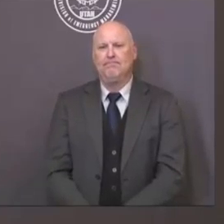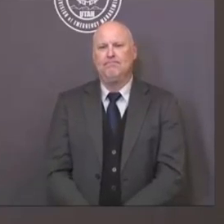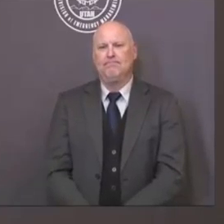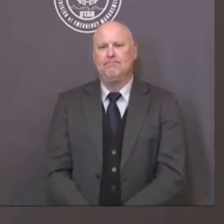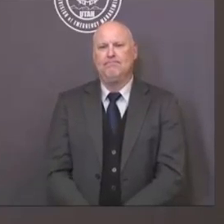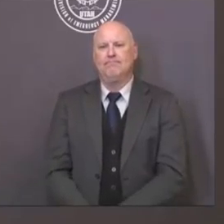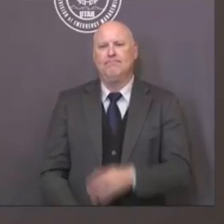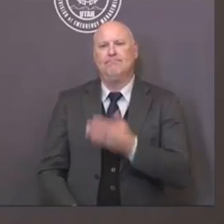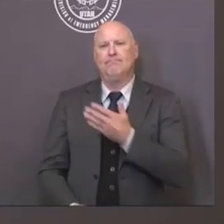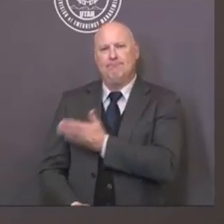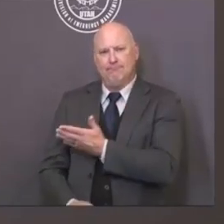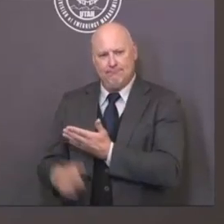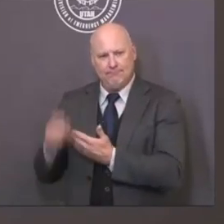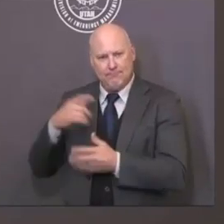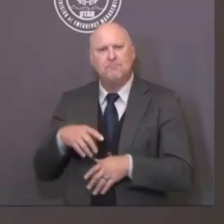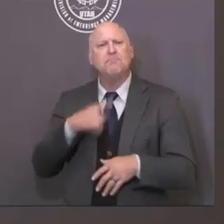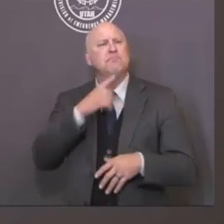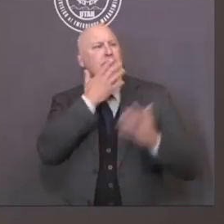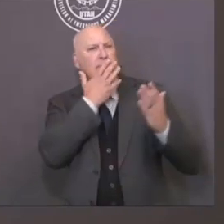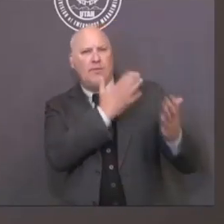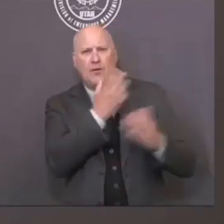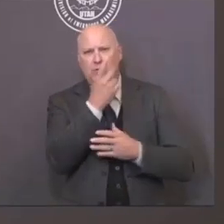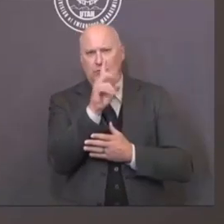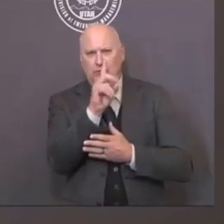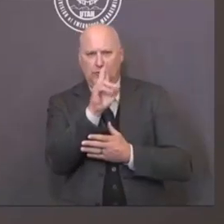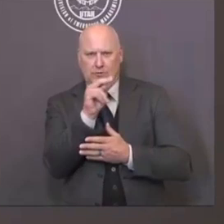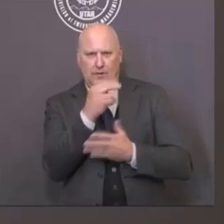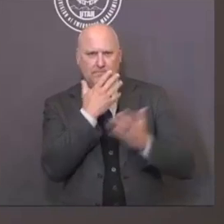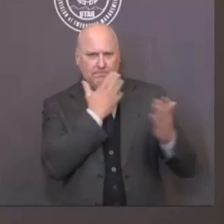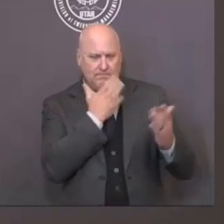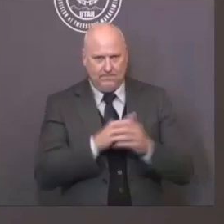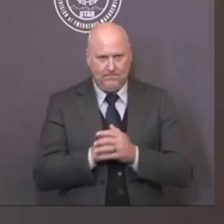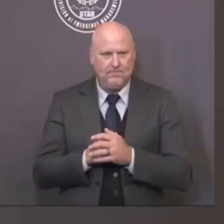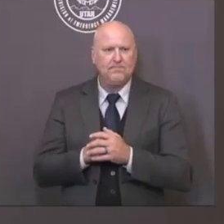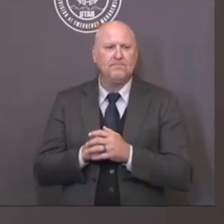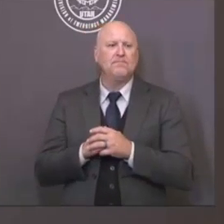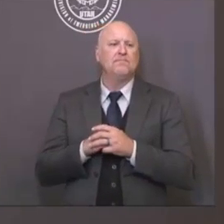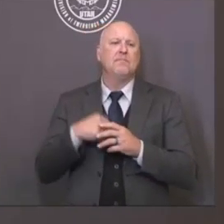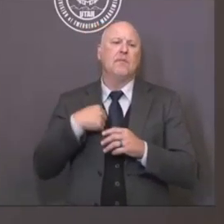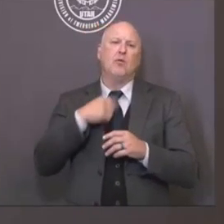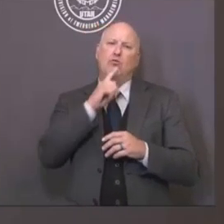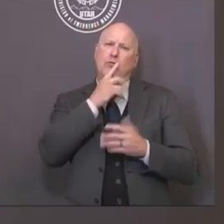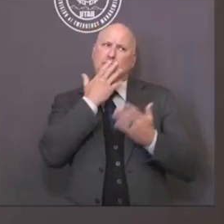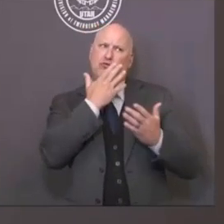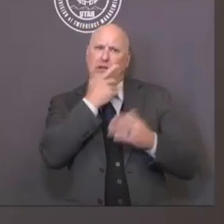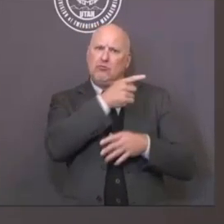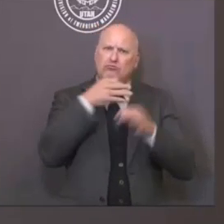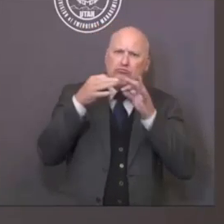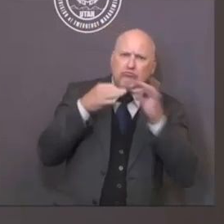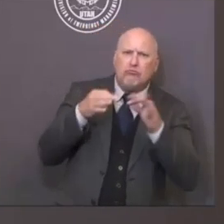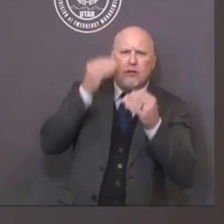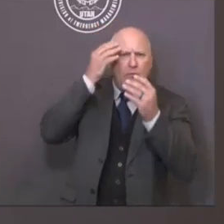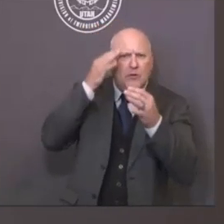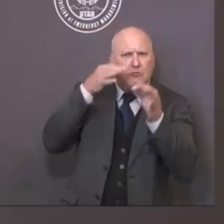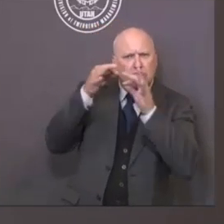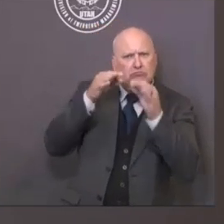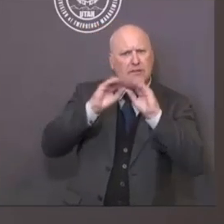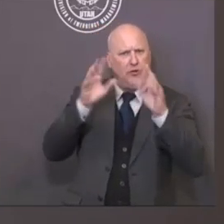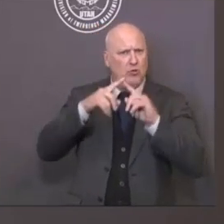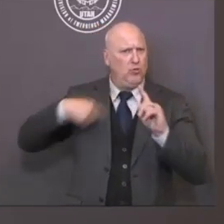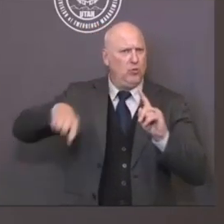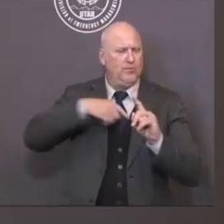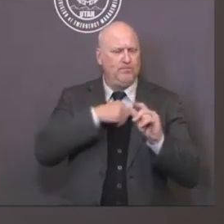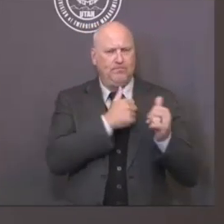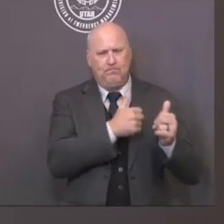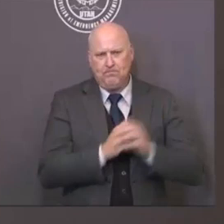Dr. Dunn. as always, we appreciate your insights and we really appreciate the service you've rendered to us over these past